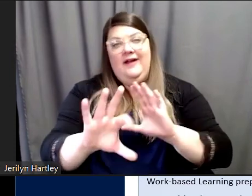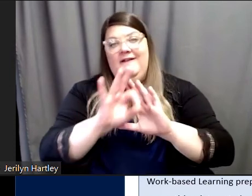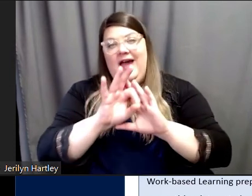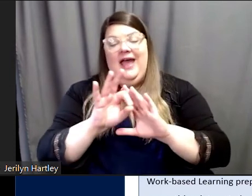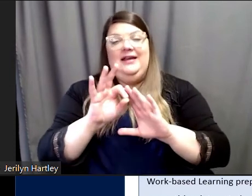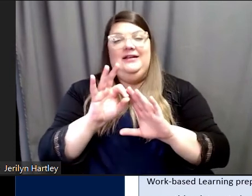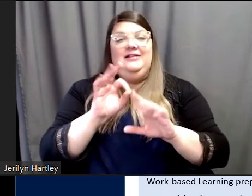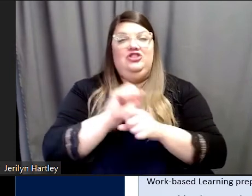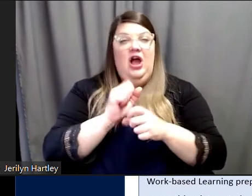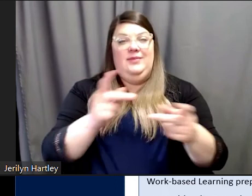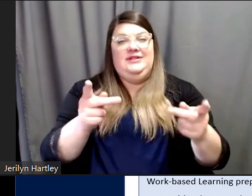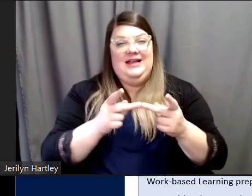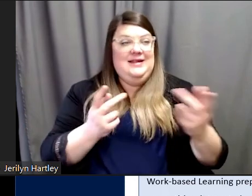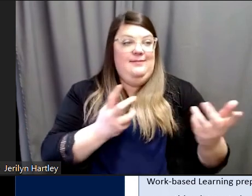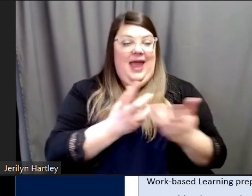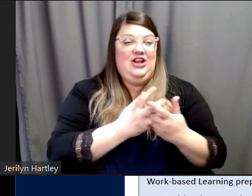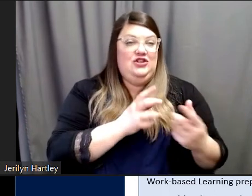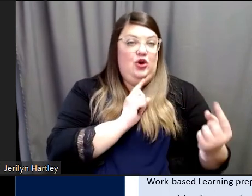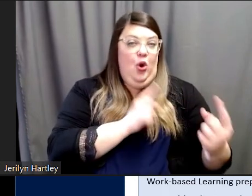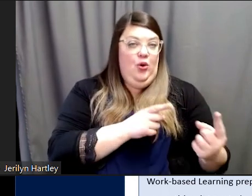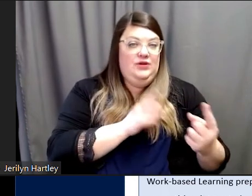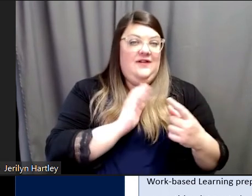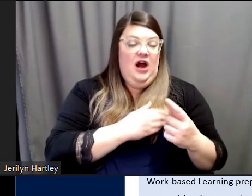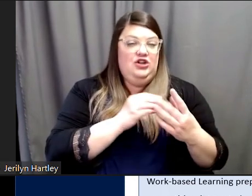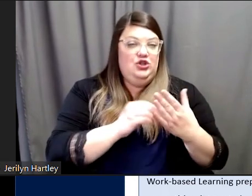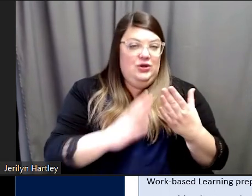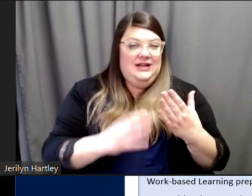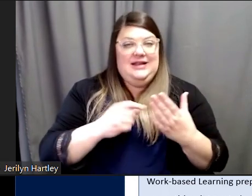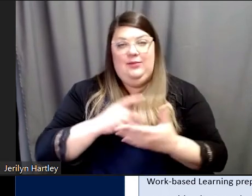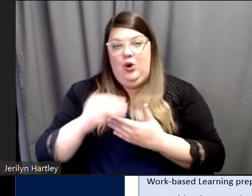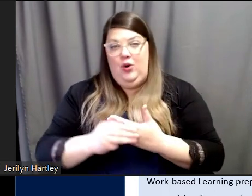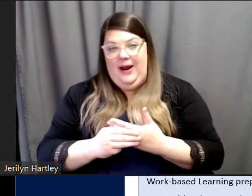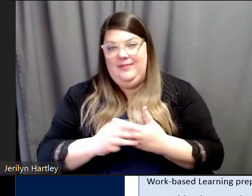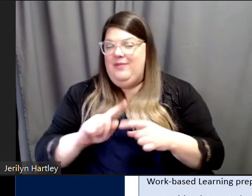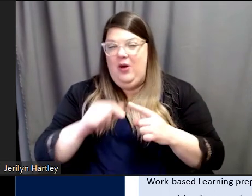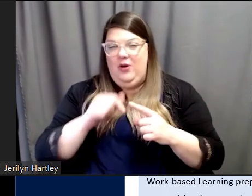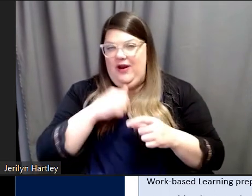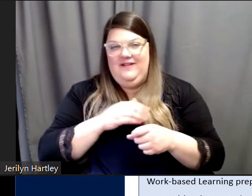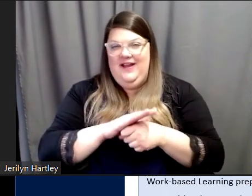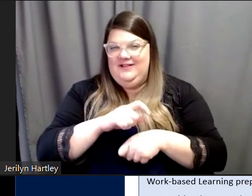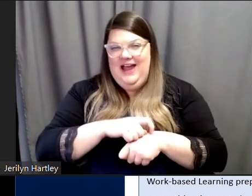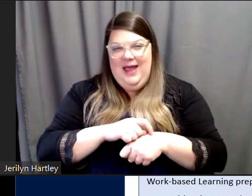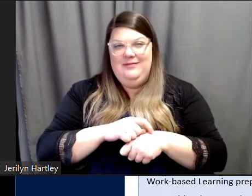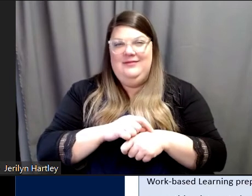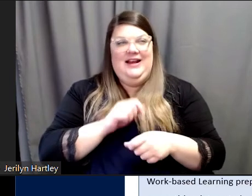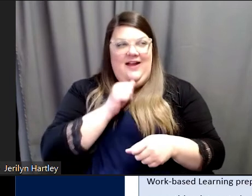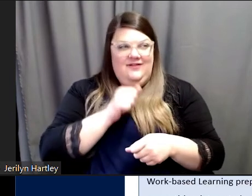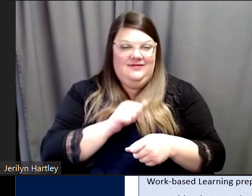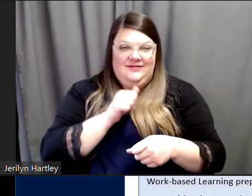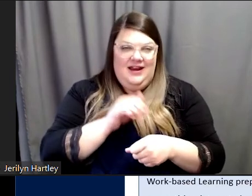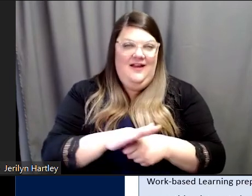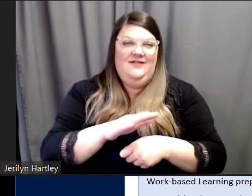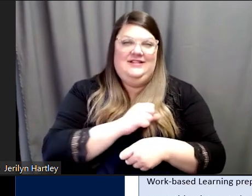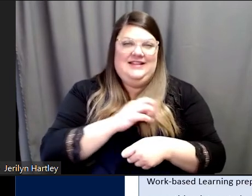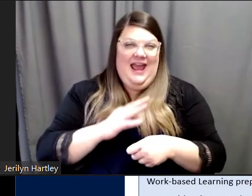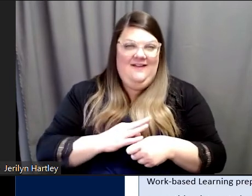of the student and the goals of our program. But we don't have a lot of time or a lot of staff to sit down and do like a training with the